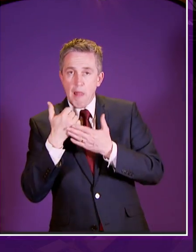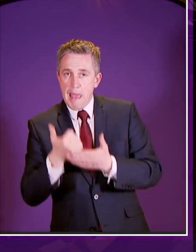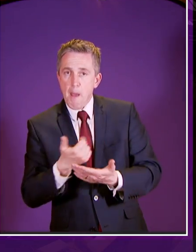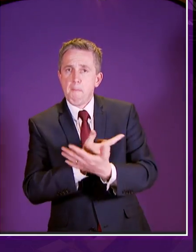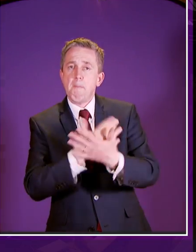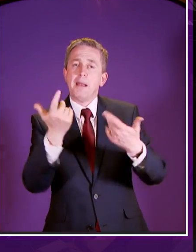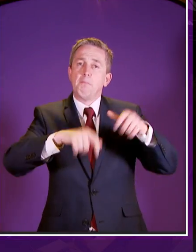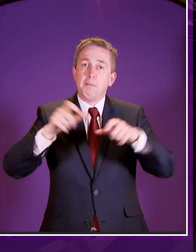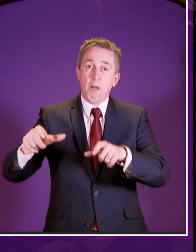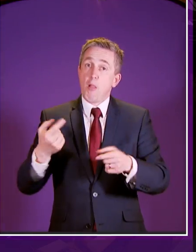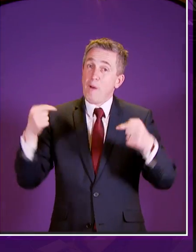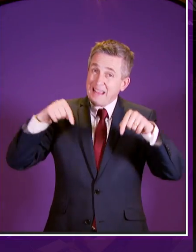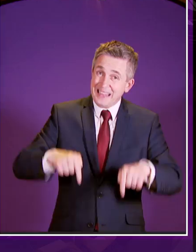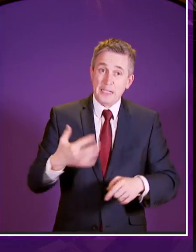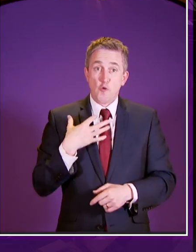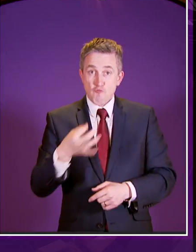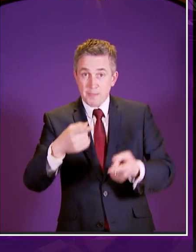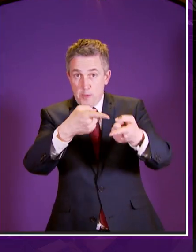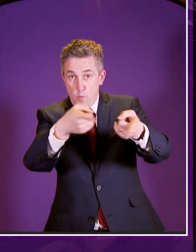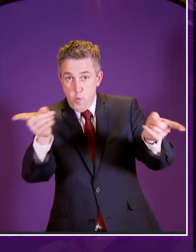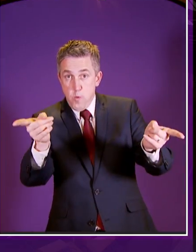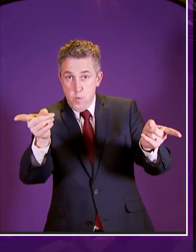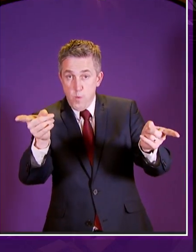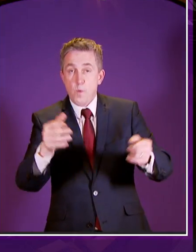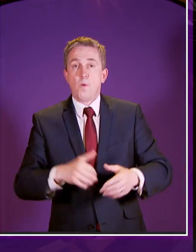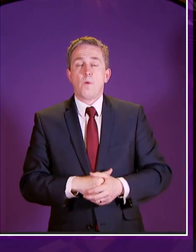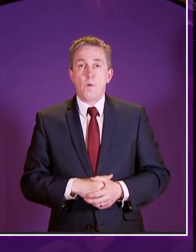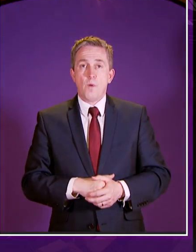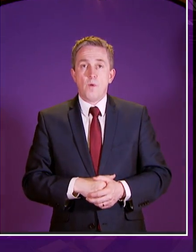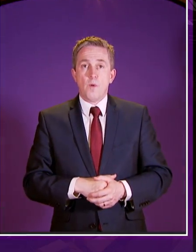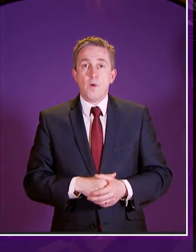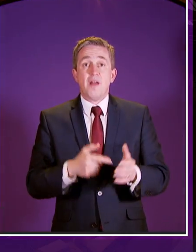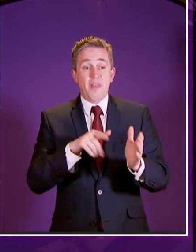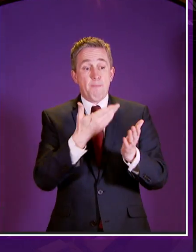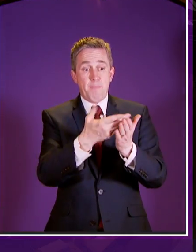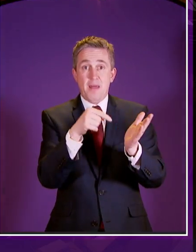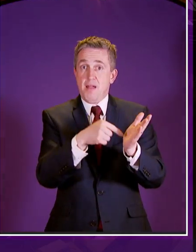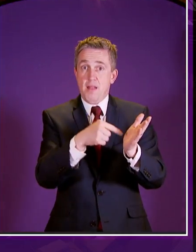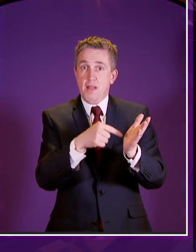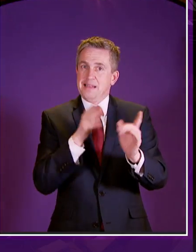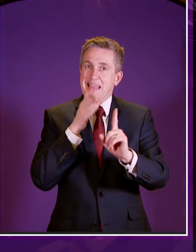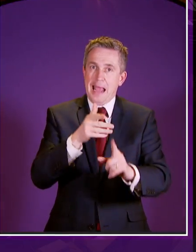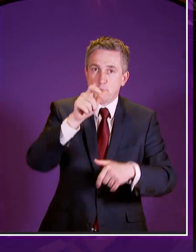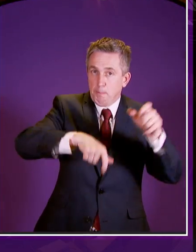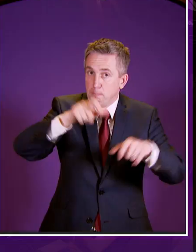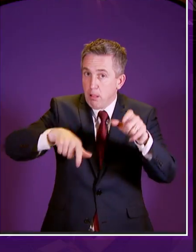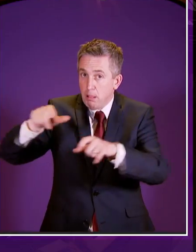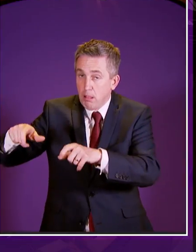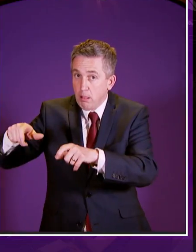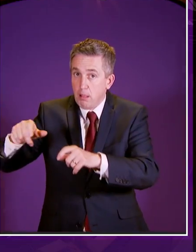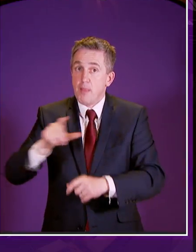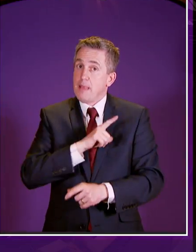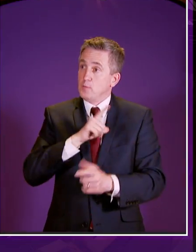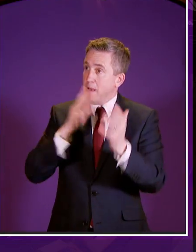across scotland we are here to represent because at its core this is about people this is about how